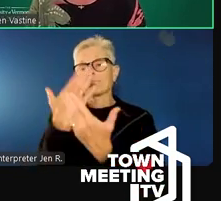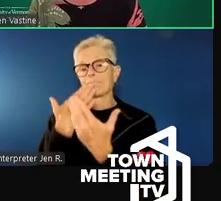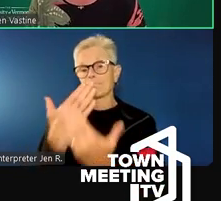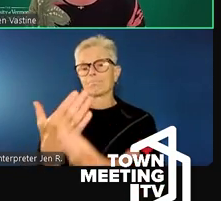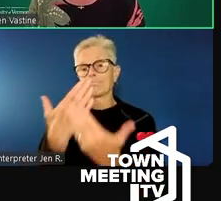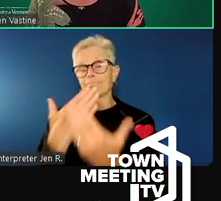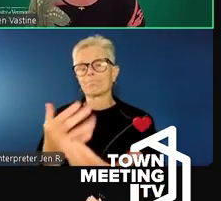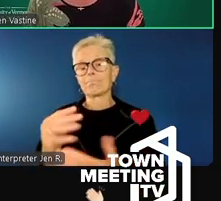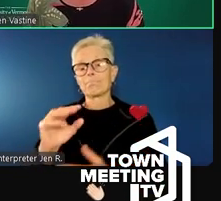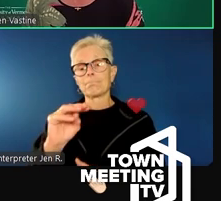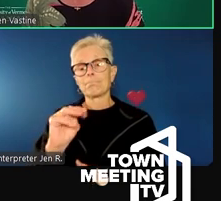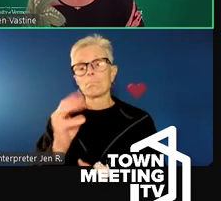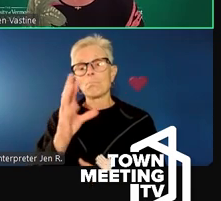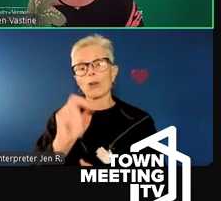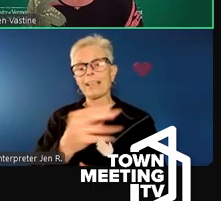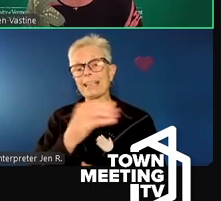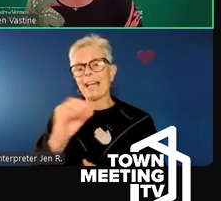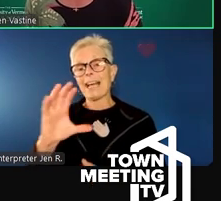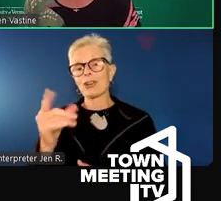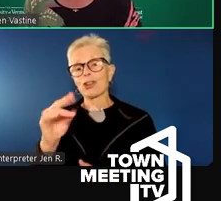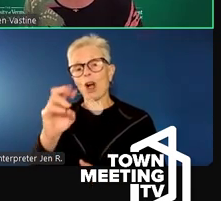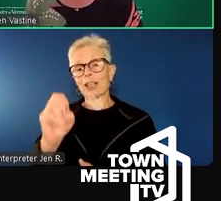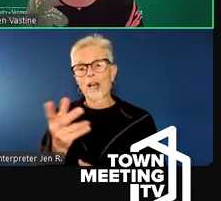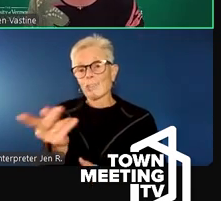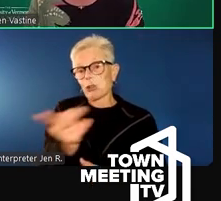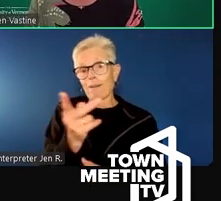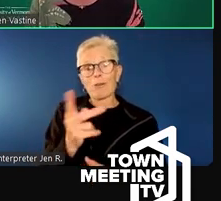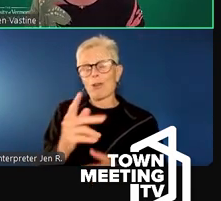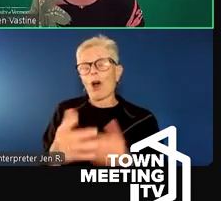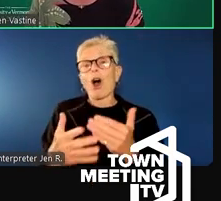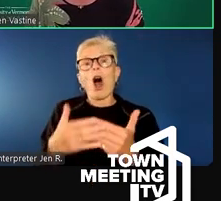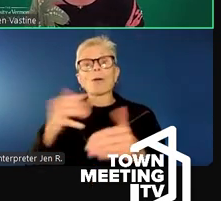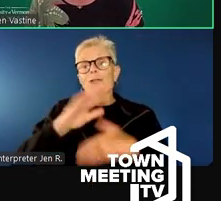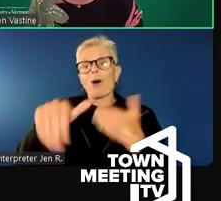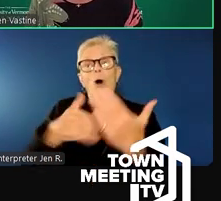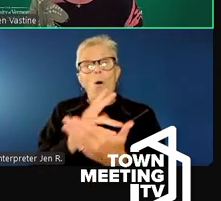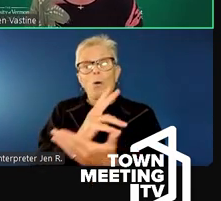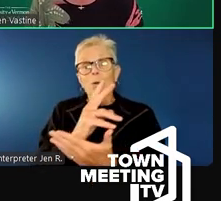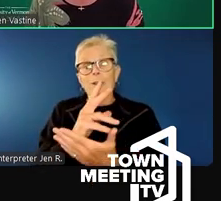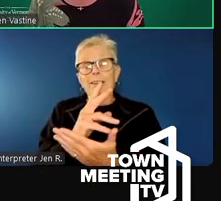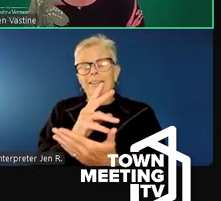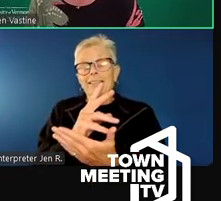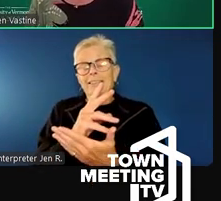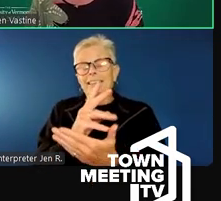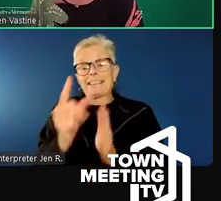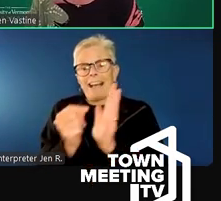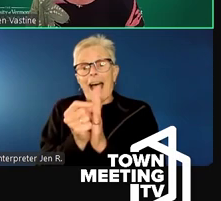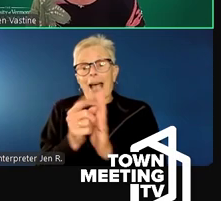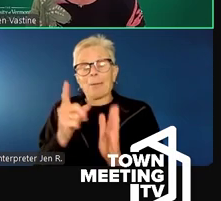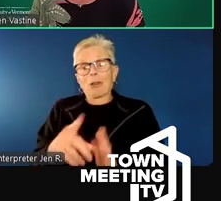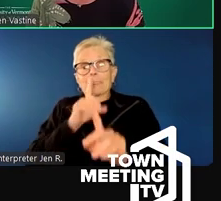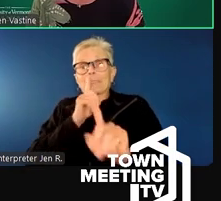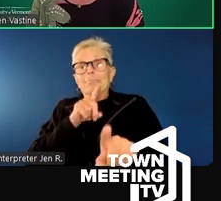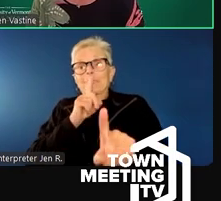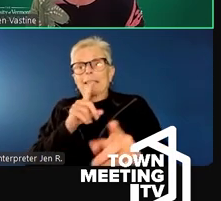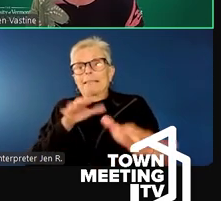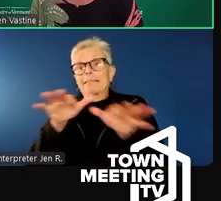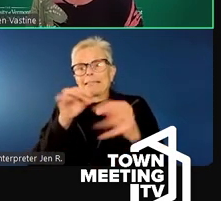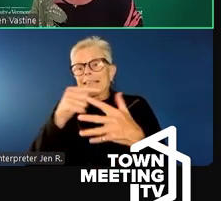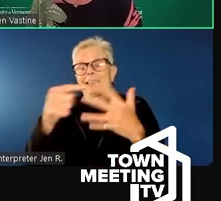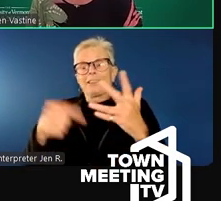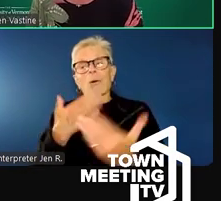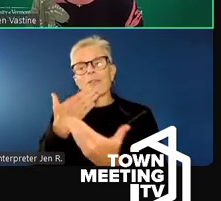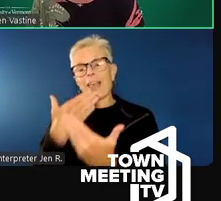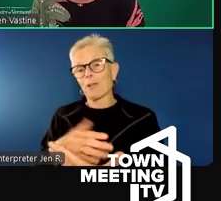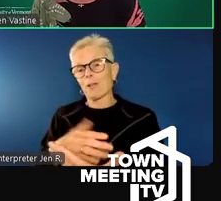to Maureen and Charlotte. You two were in the hot seat for almost this whole time. And thank you for your presentation and for handling the questions. And